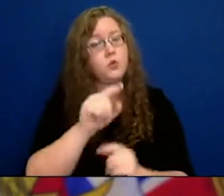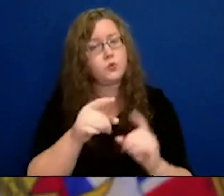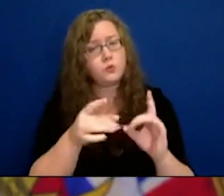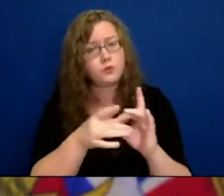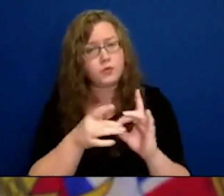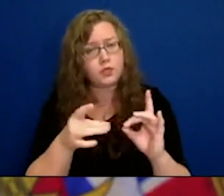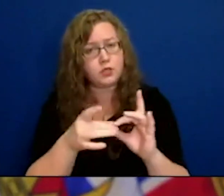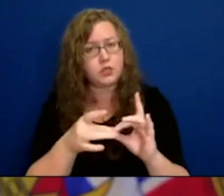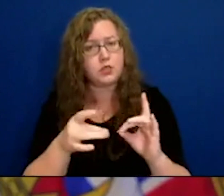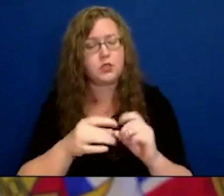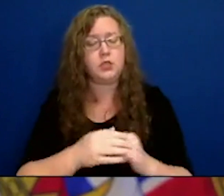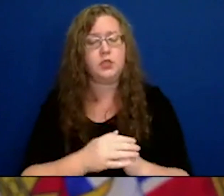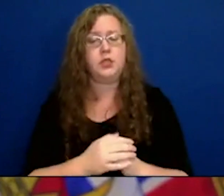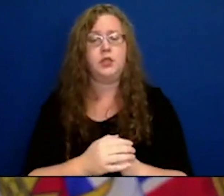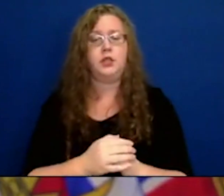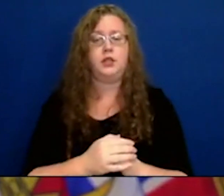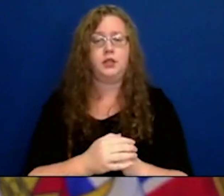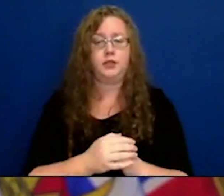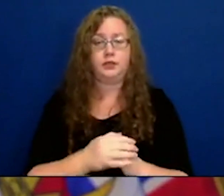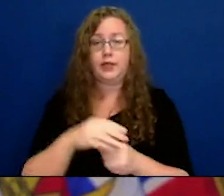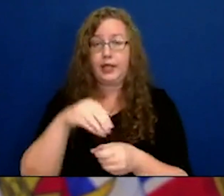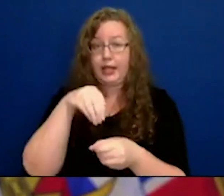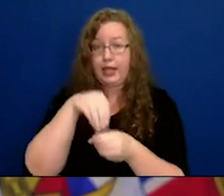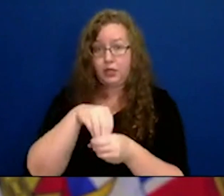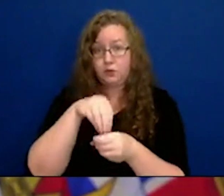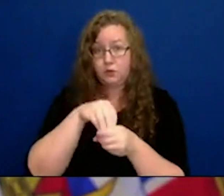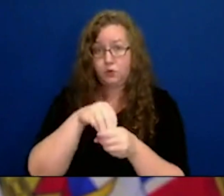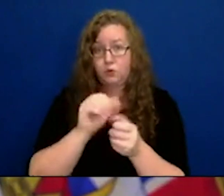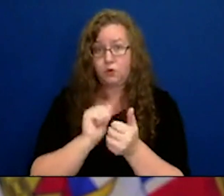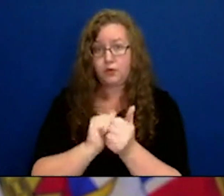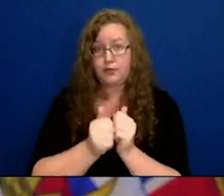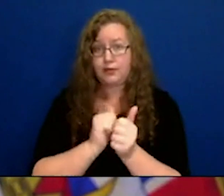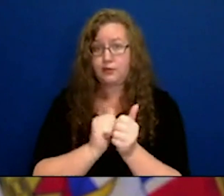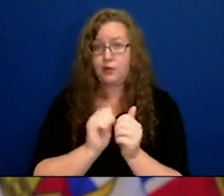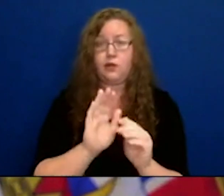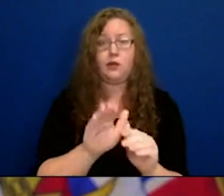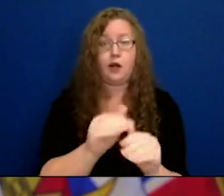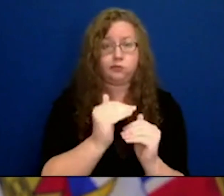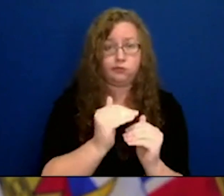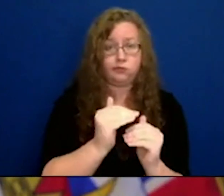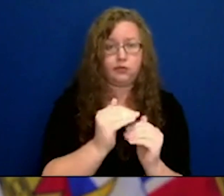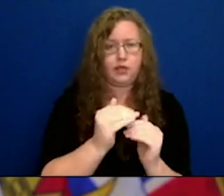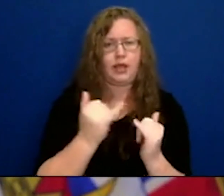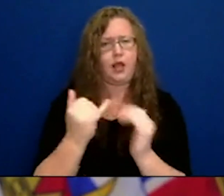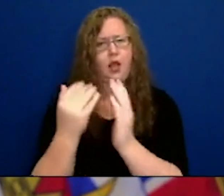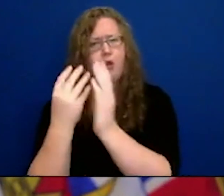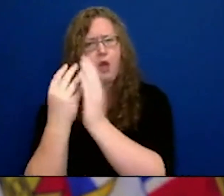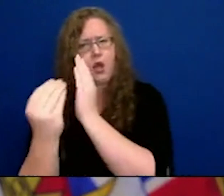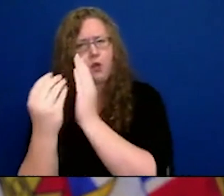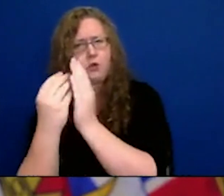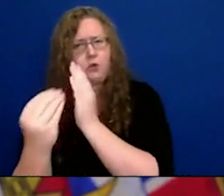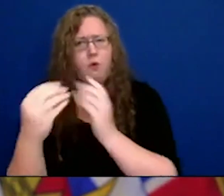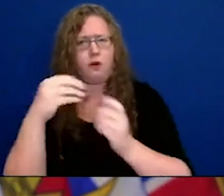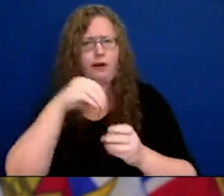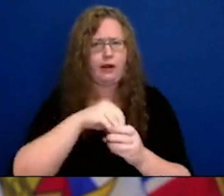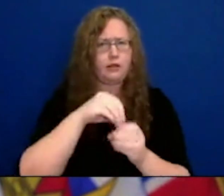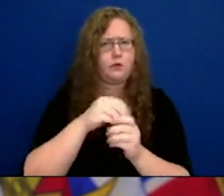there was going to be restriction on indoor sports and then we found out it was outdoor sports but didn't see the order until today.